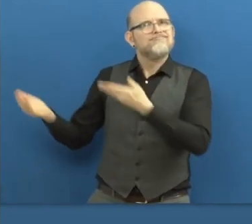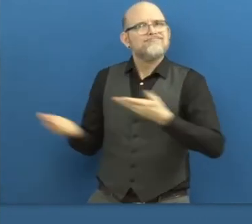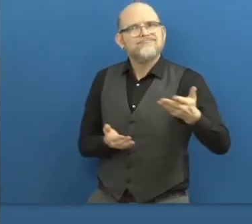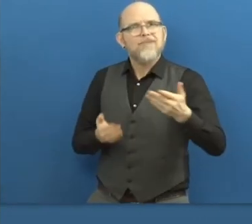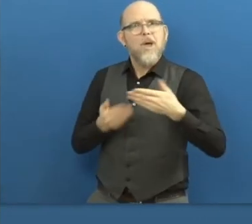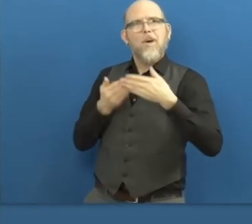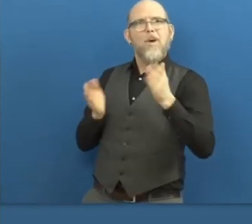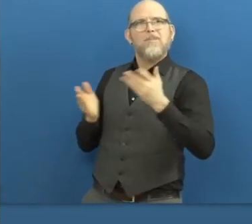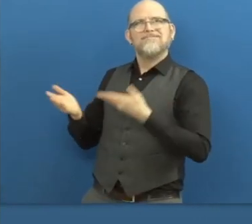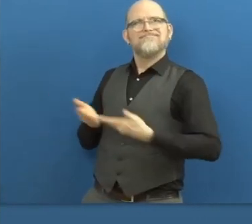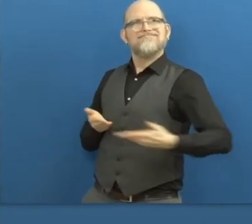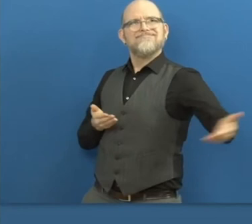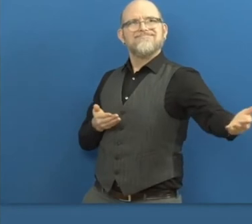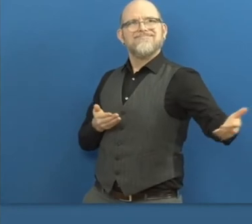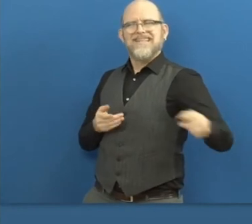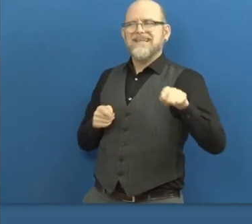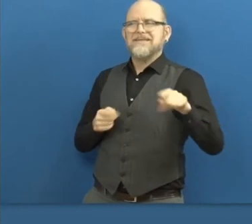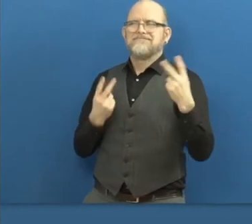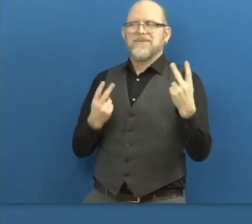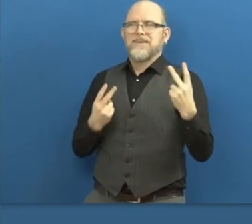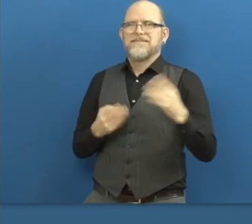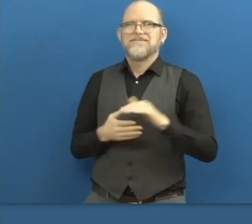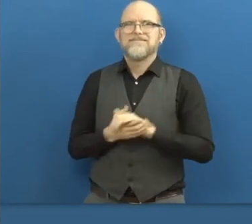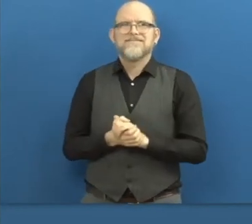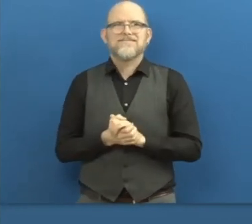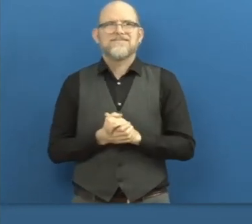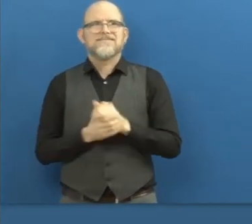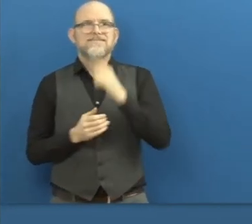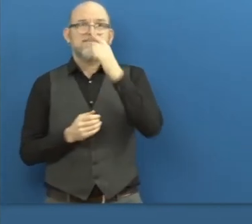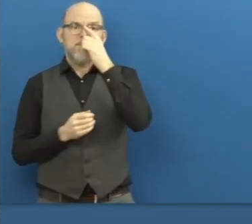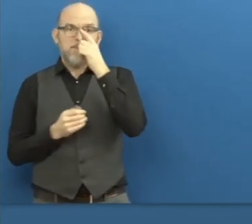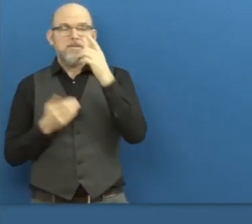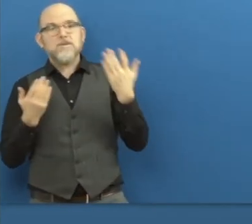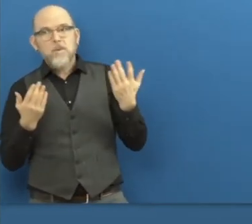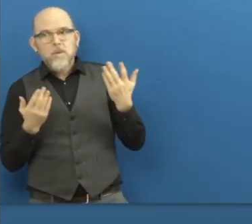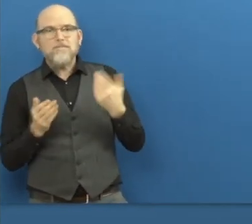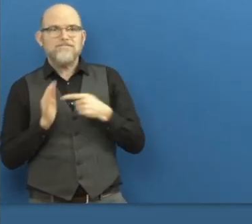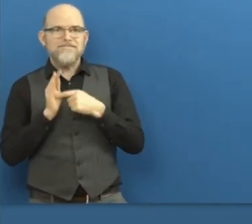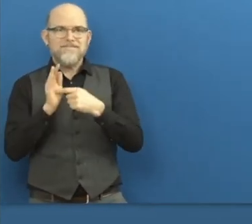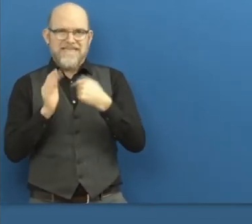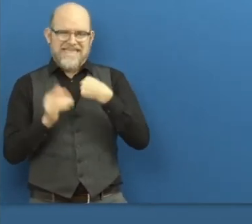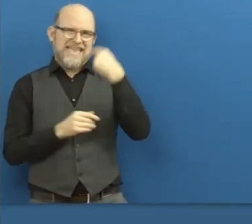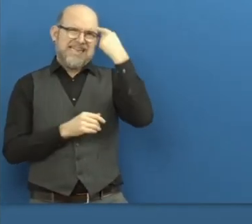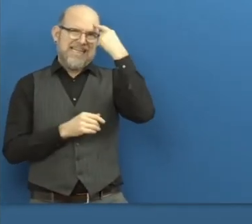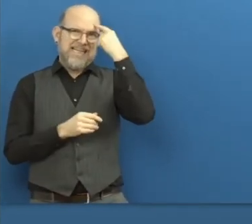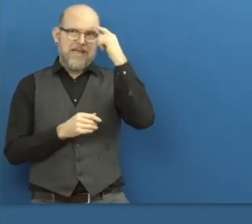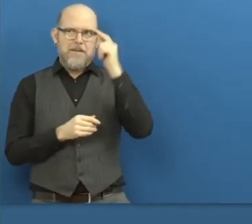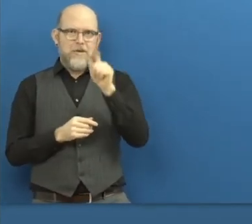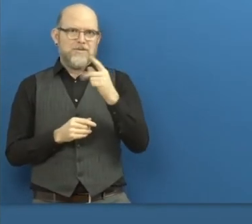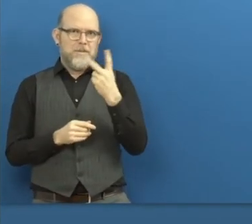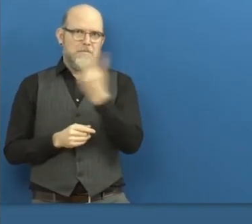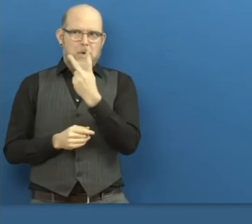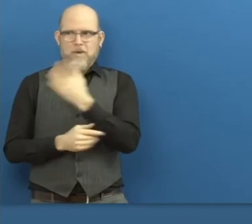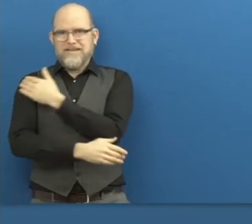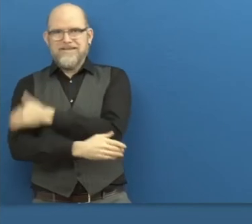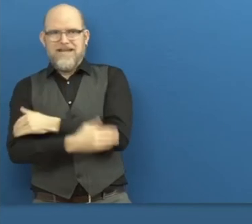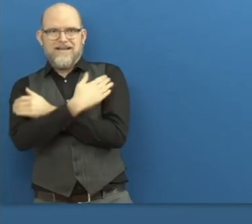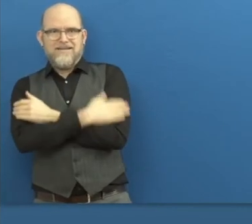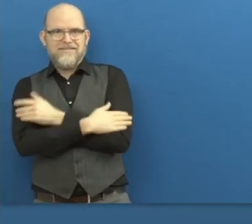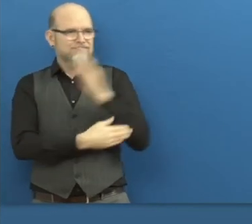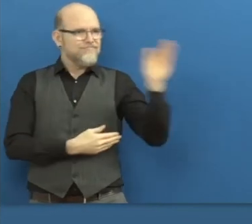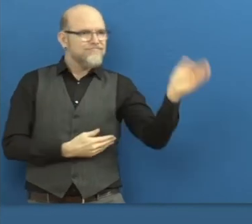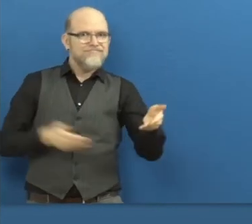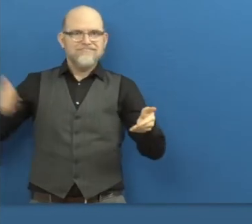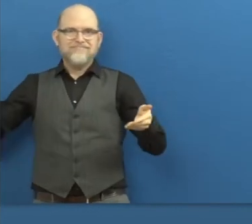envisionable. So I think we work on both sides of it, but go for it. know, direct contact